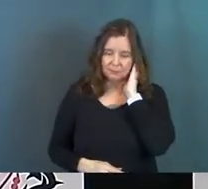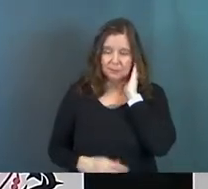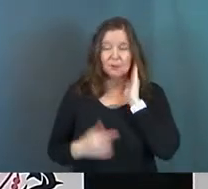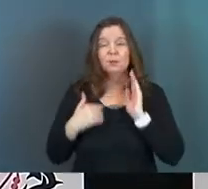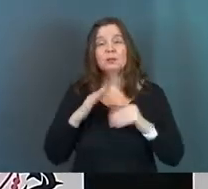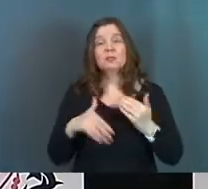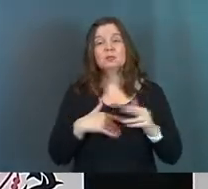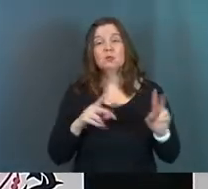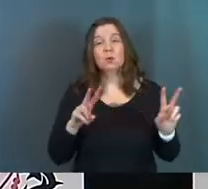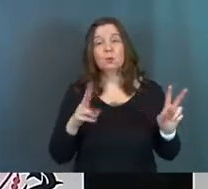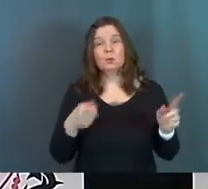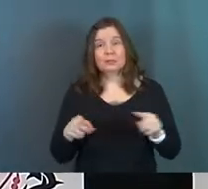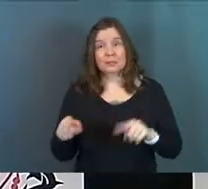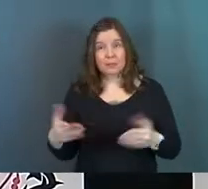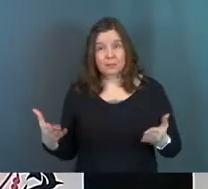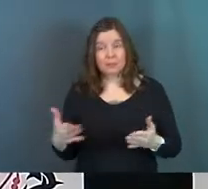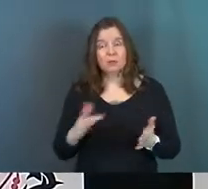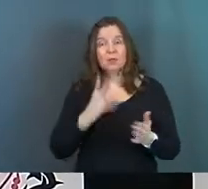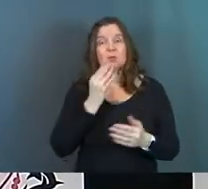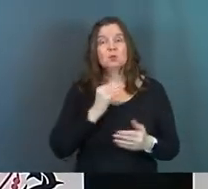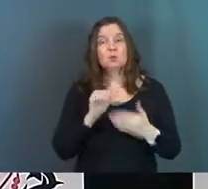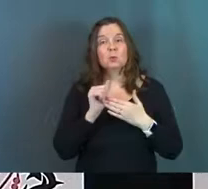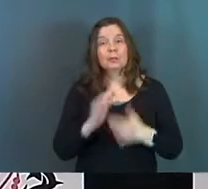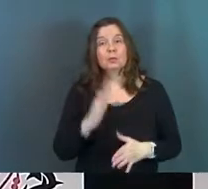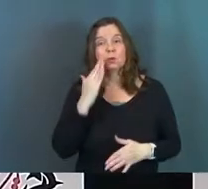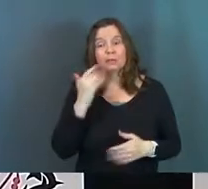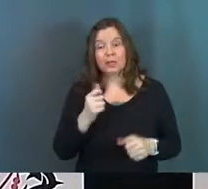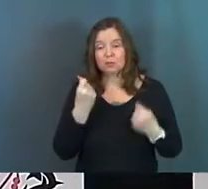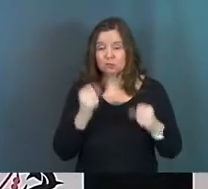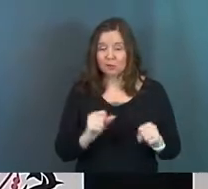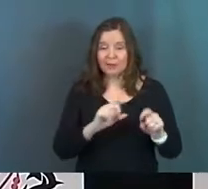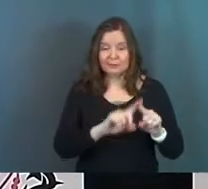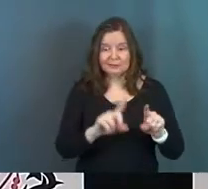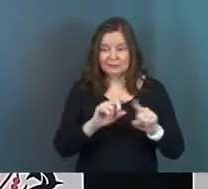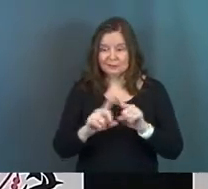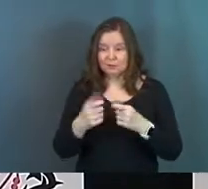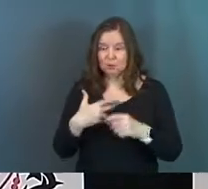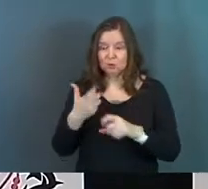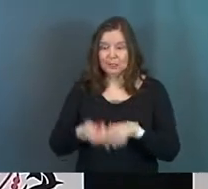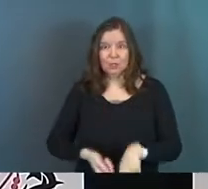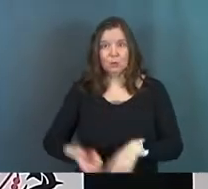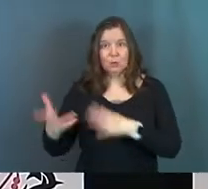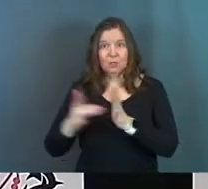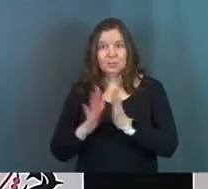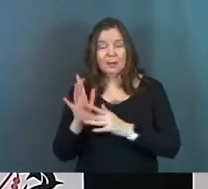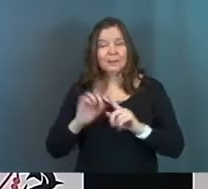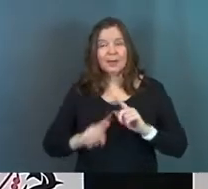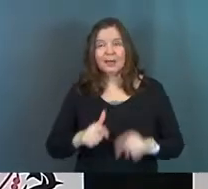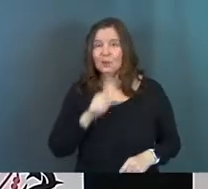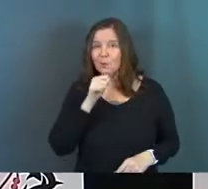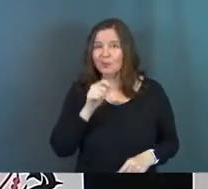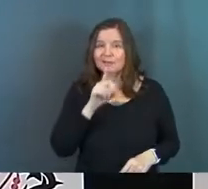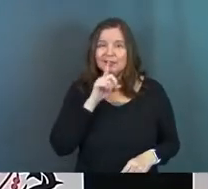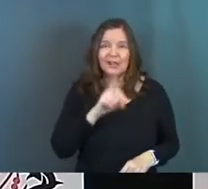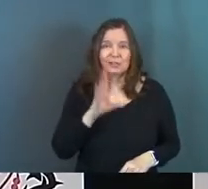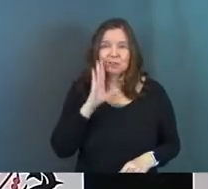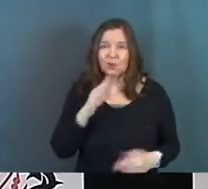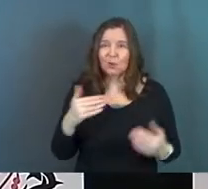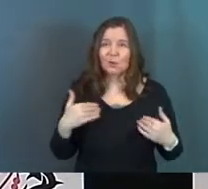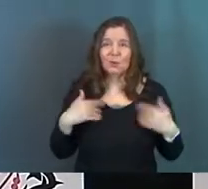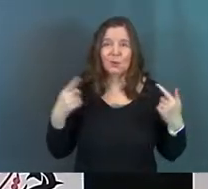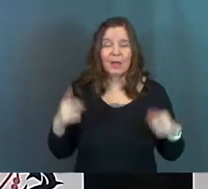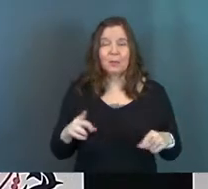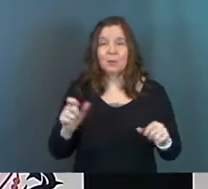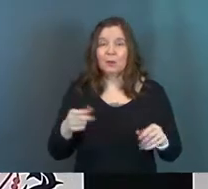really quick, what's going on here is the Jewish leaders knew they could try all that they wanted to get rid of Jesus, but it wasn't actually going to